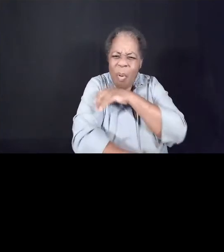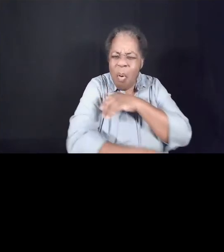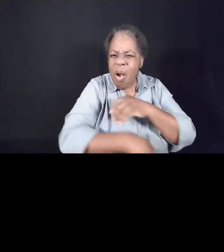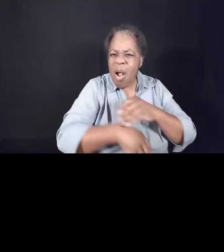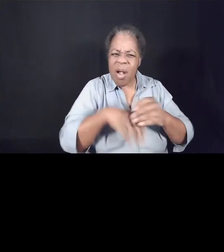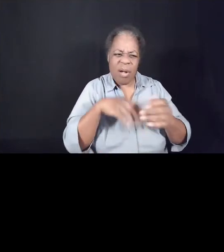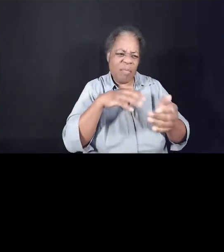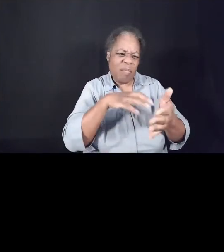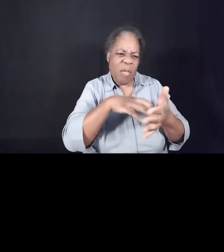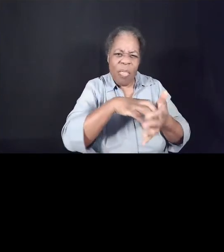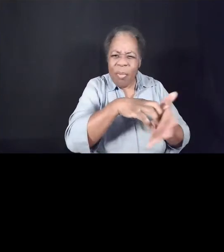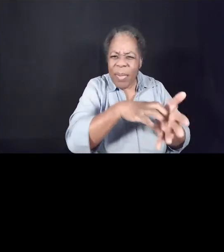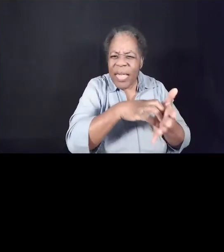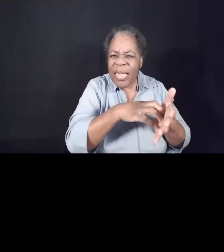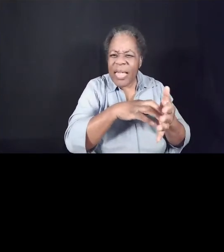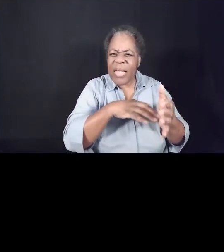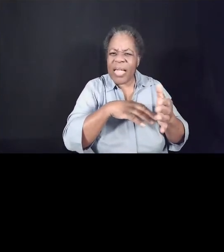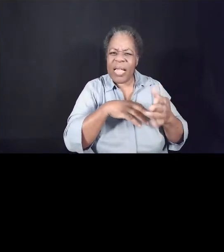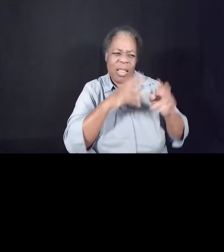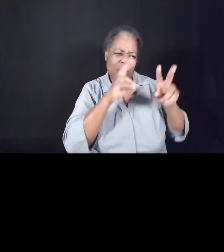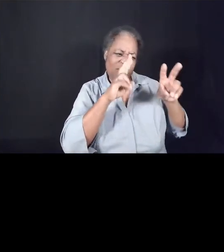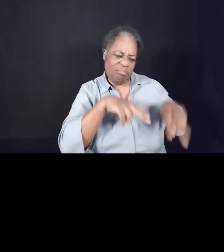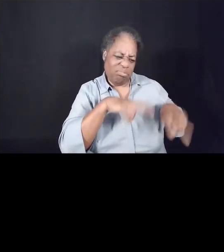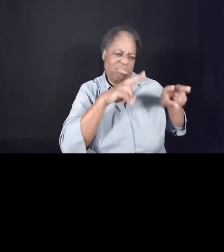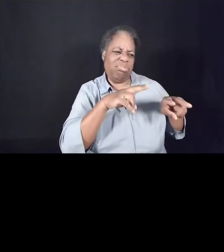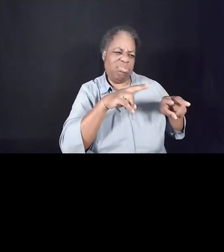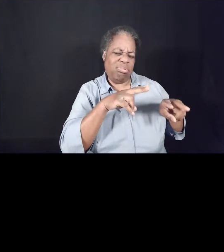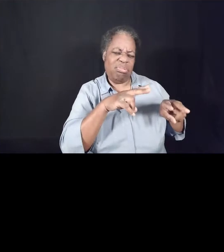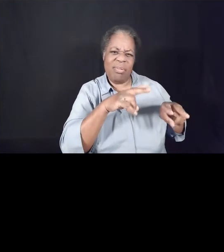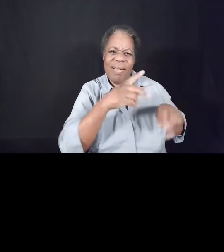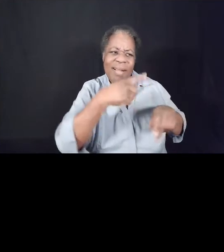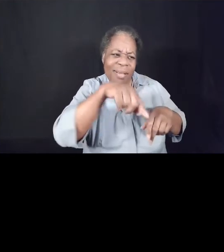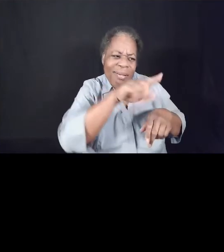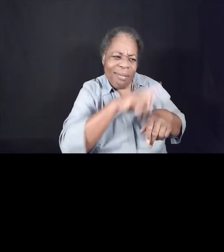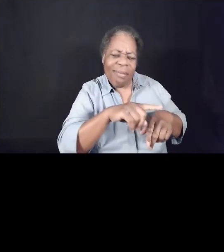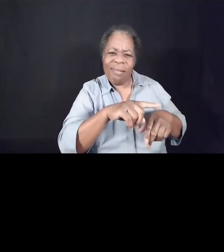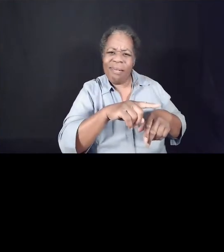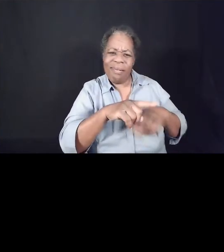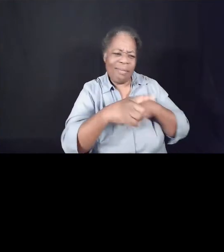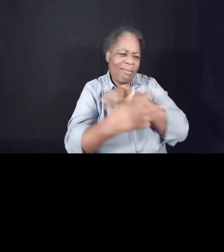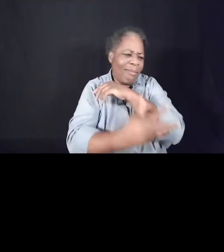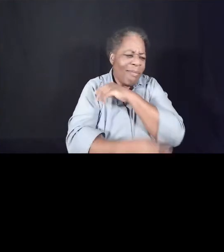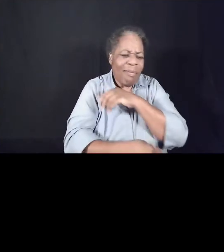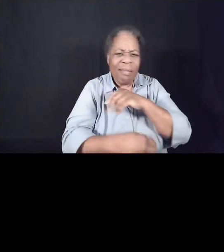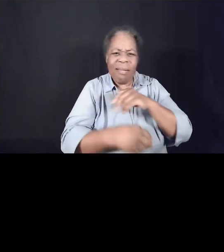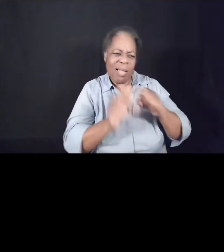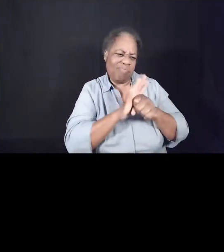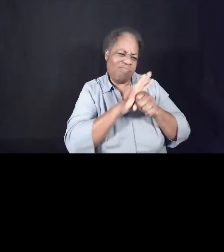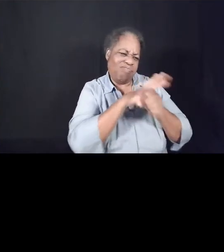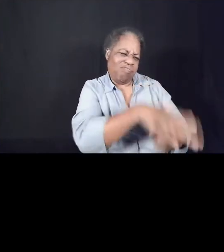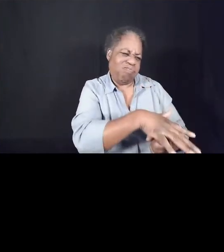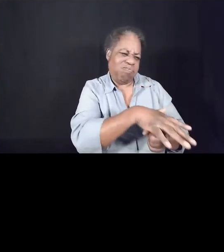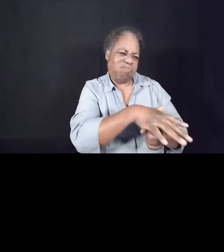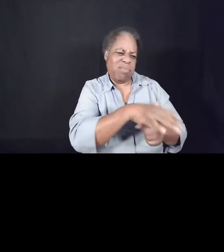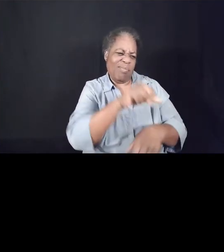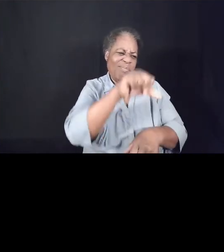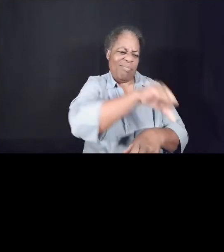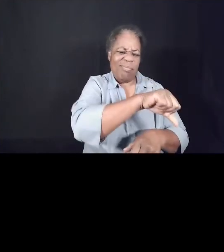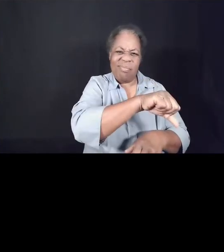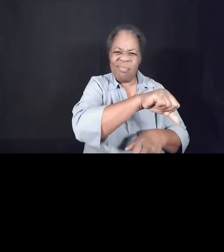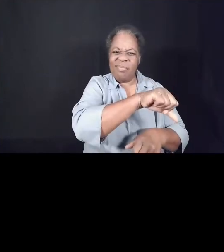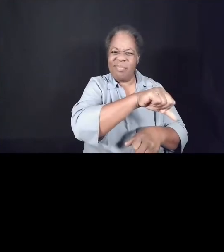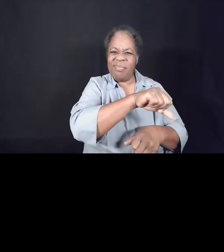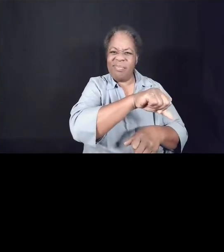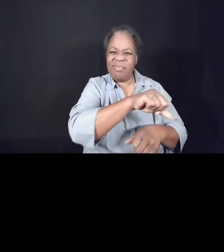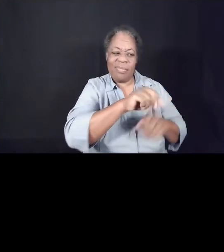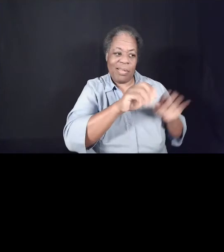the overlooked, the under-resourced, those who've been put down or held back. And the cause he's